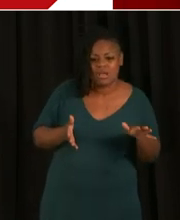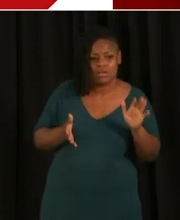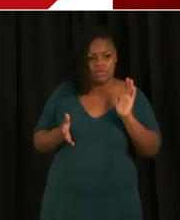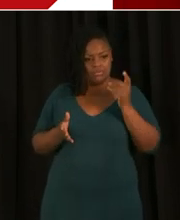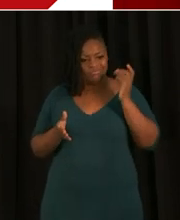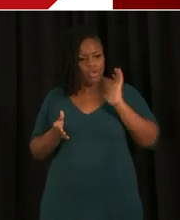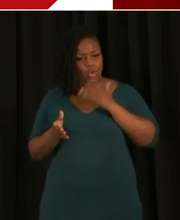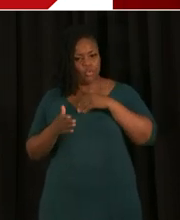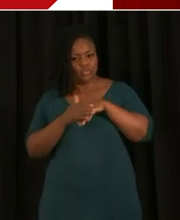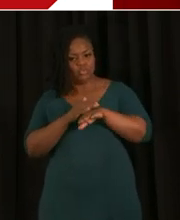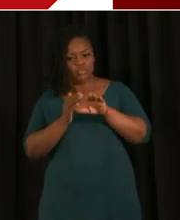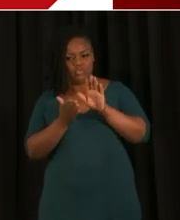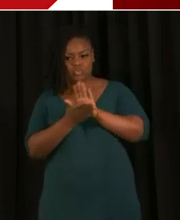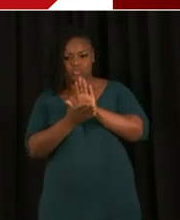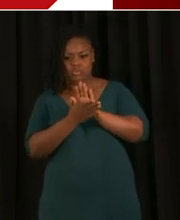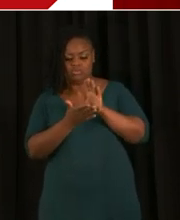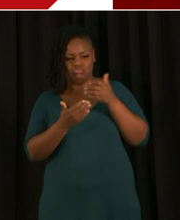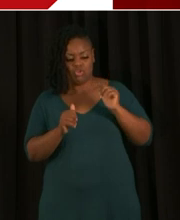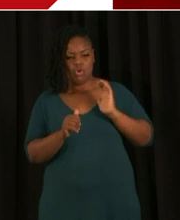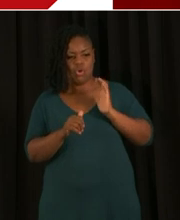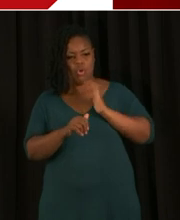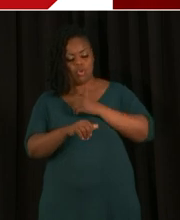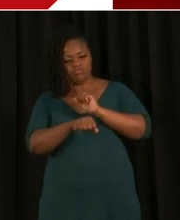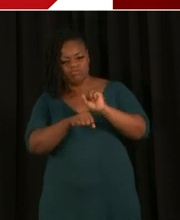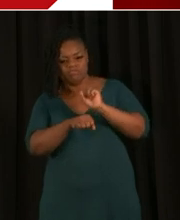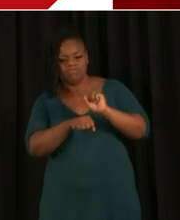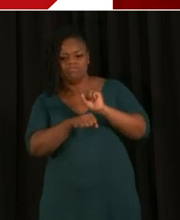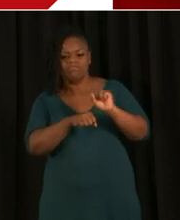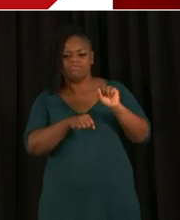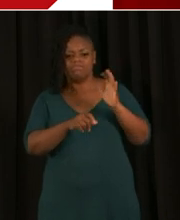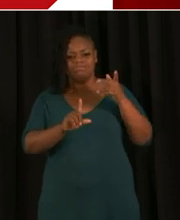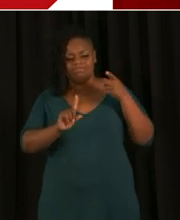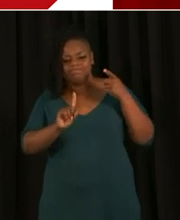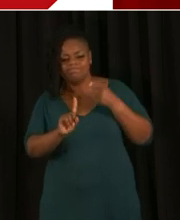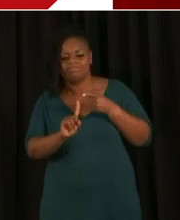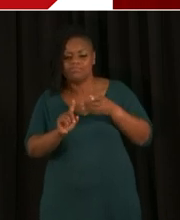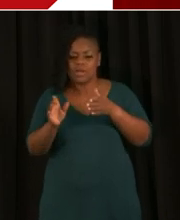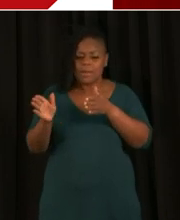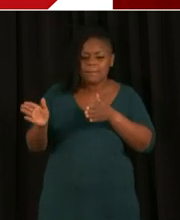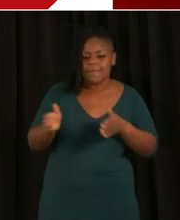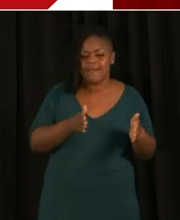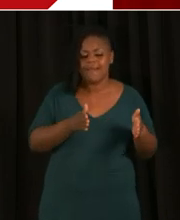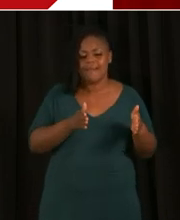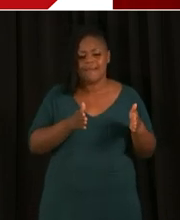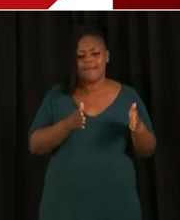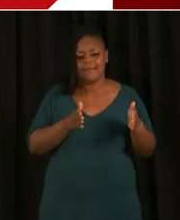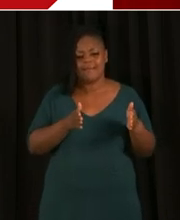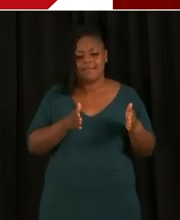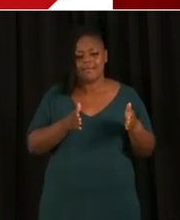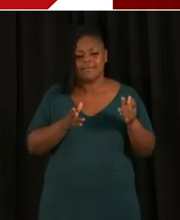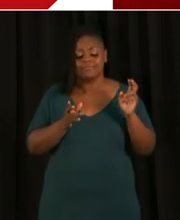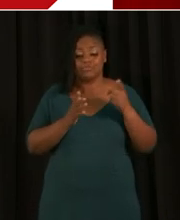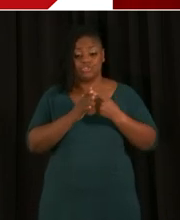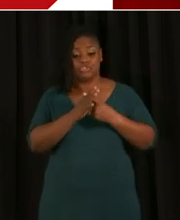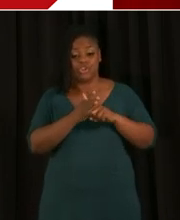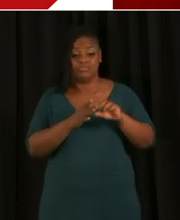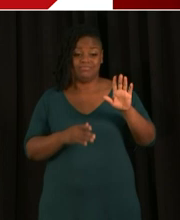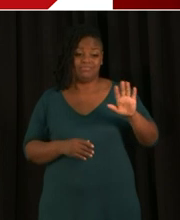working with our school communities on their school specific plans for that to occur beginning in Term 3 in February.